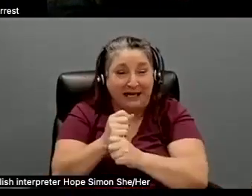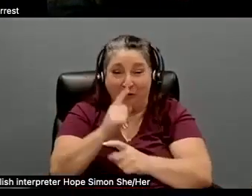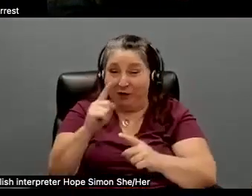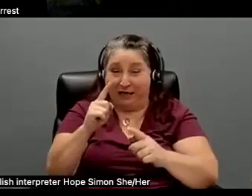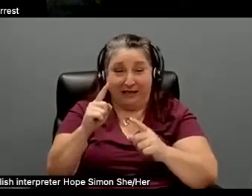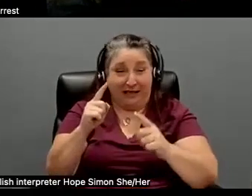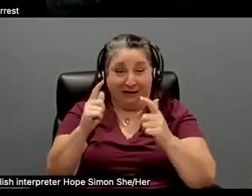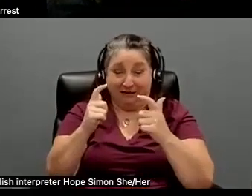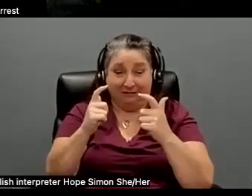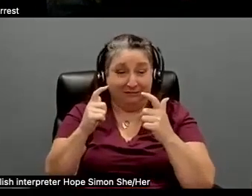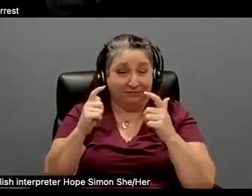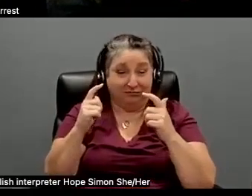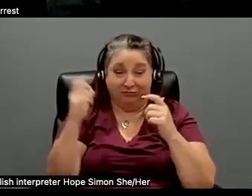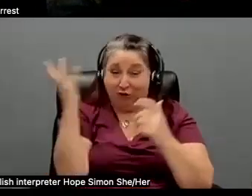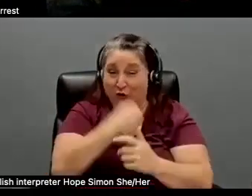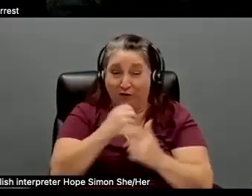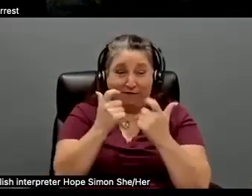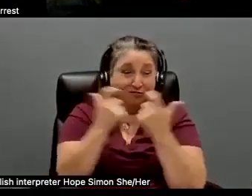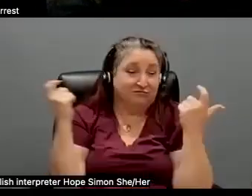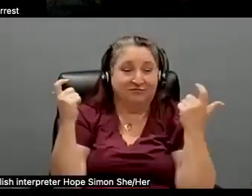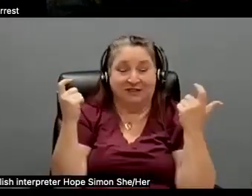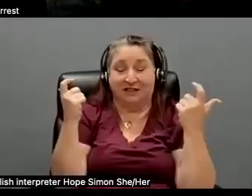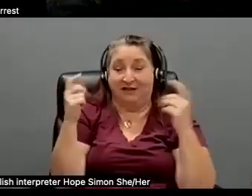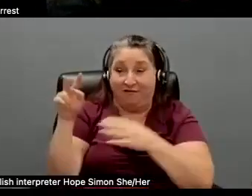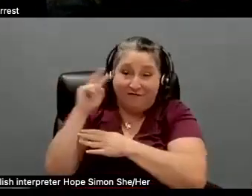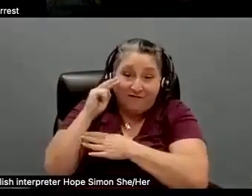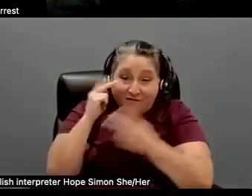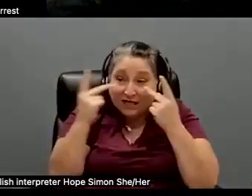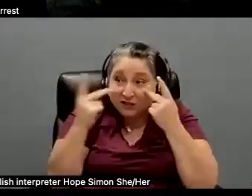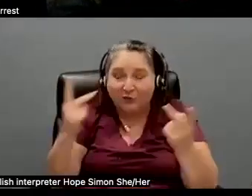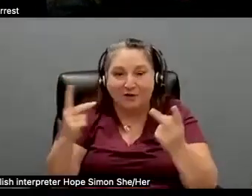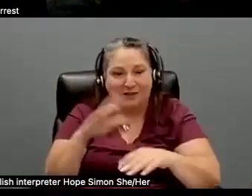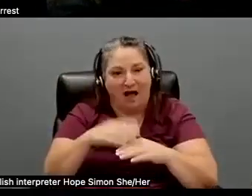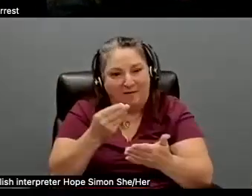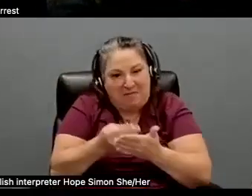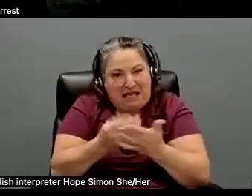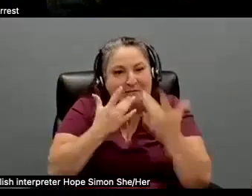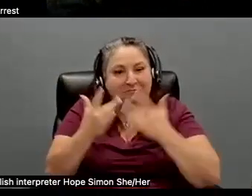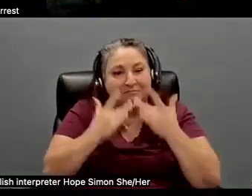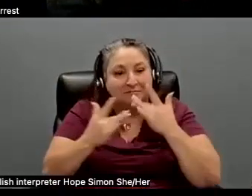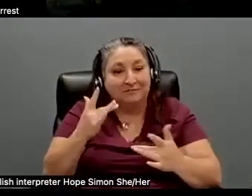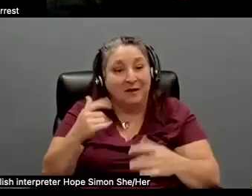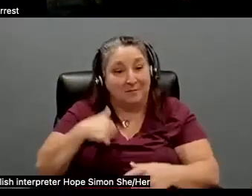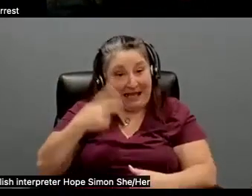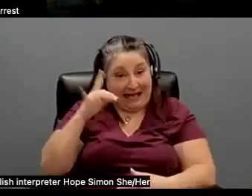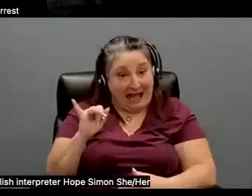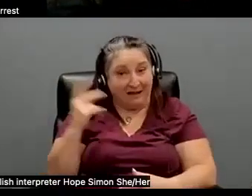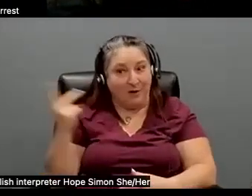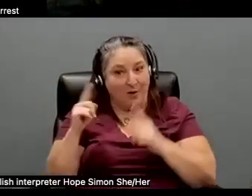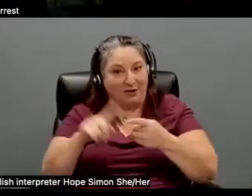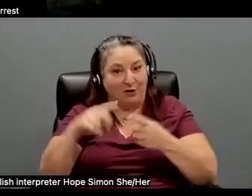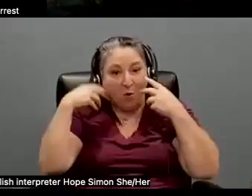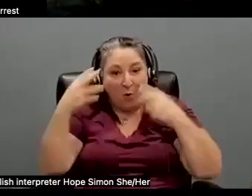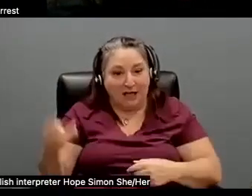on a small budget. And, you know, it's, it's, we went up to Washington state Kelly and I, and did, you know, all this amazing